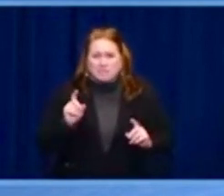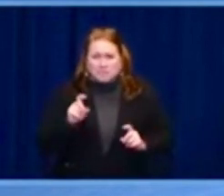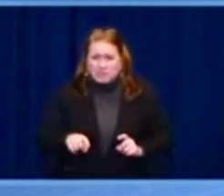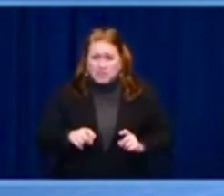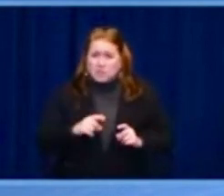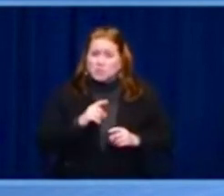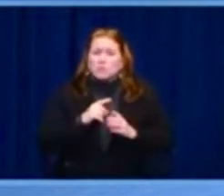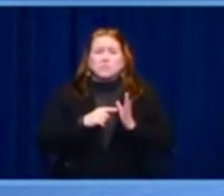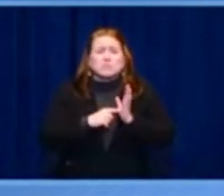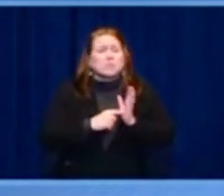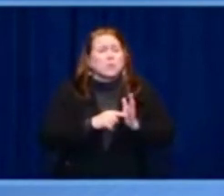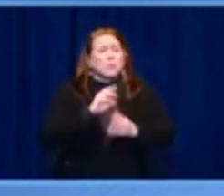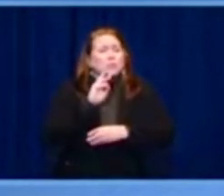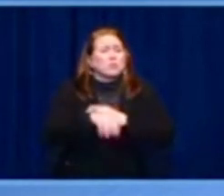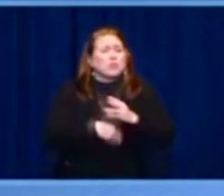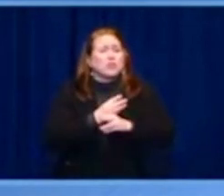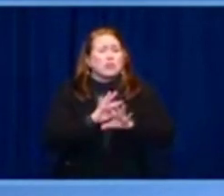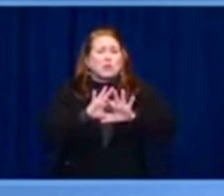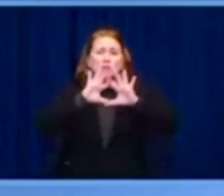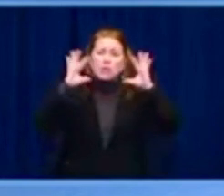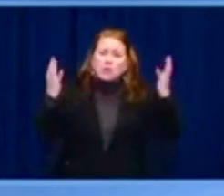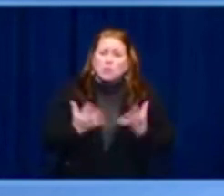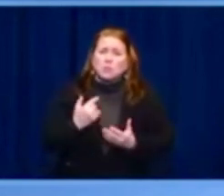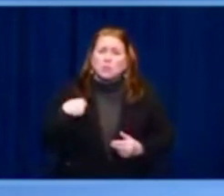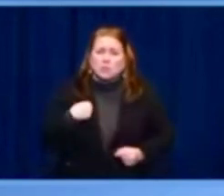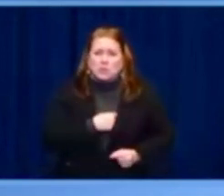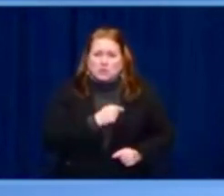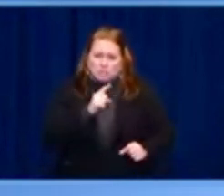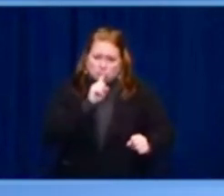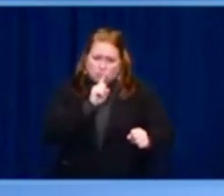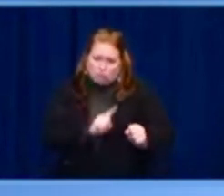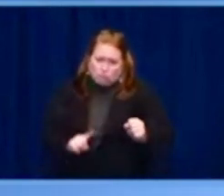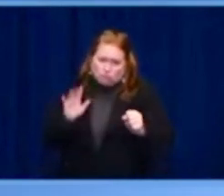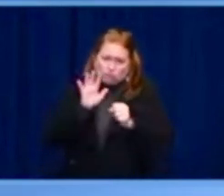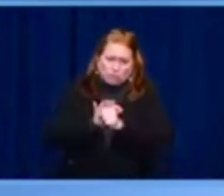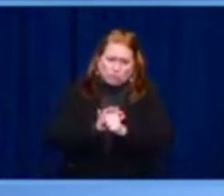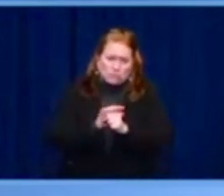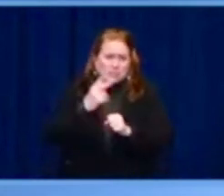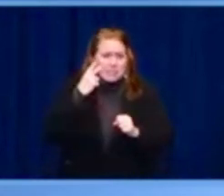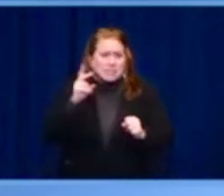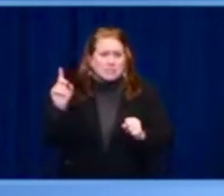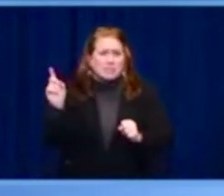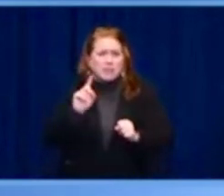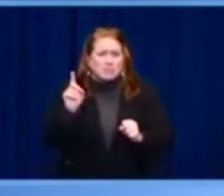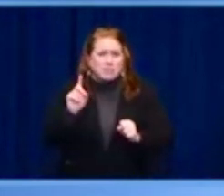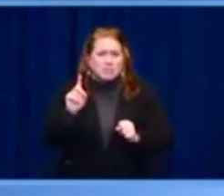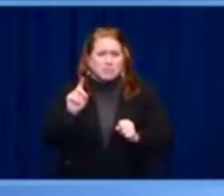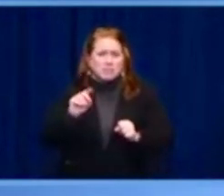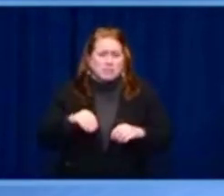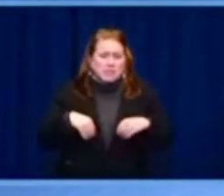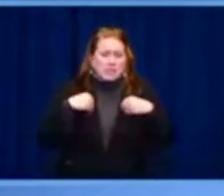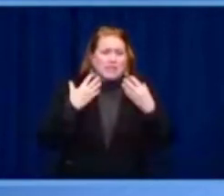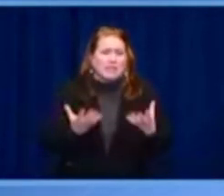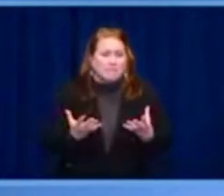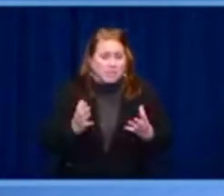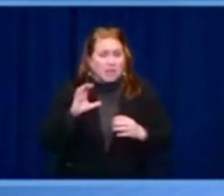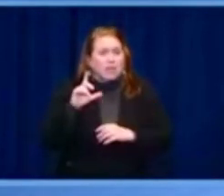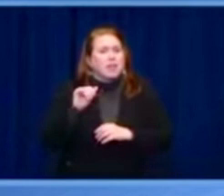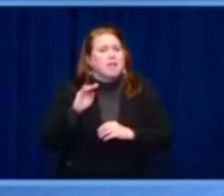Thank you very much, President Chakvarov. We turn now to President Zelensky of Ukraine. Mr. President. Thank you